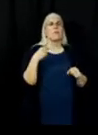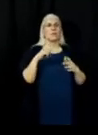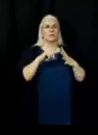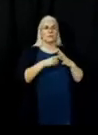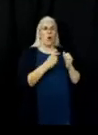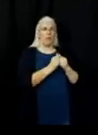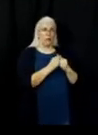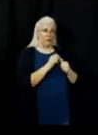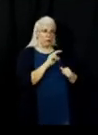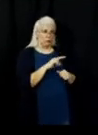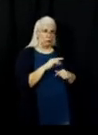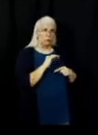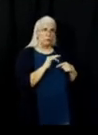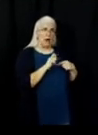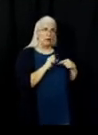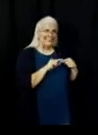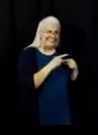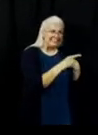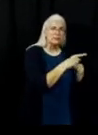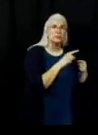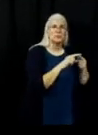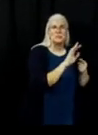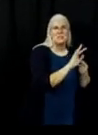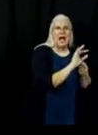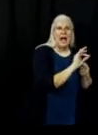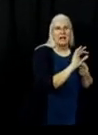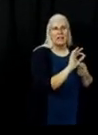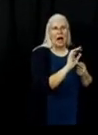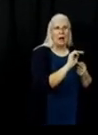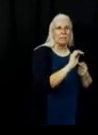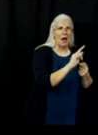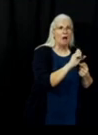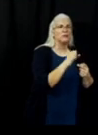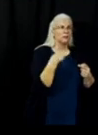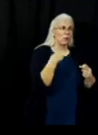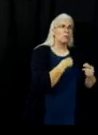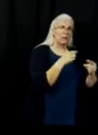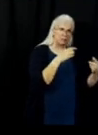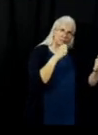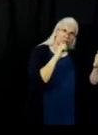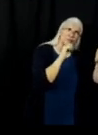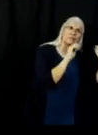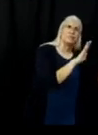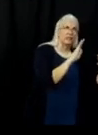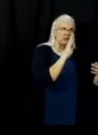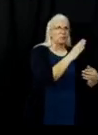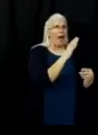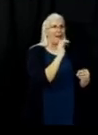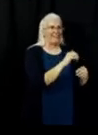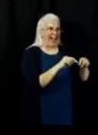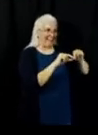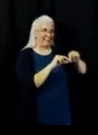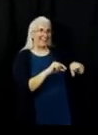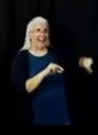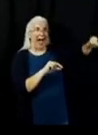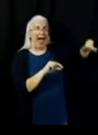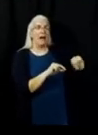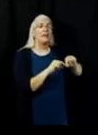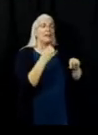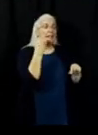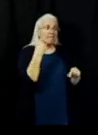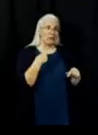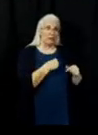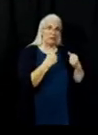So the objective in this section of the fire is to go direct on that fire's edge. Now, in case that direct option does not work, then the dozer